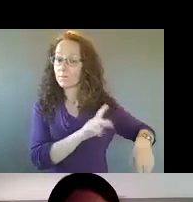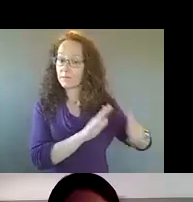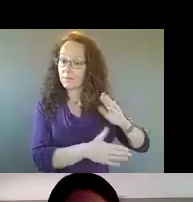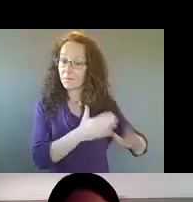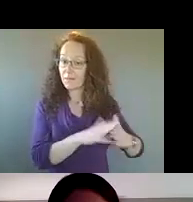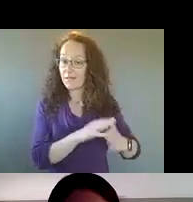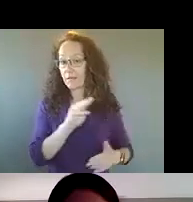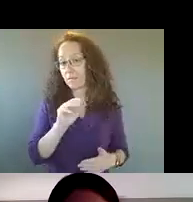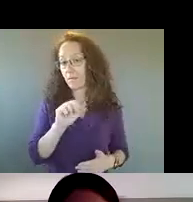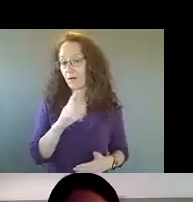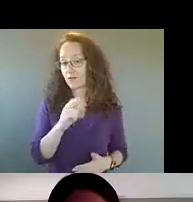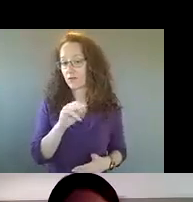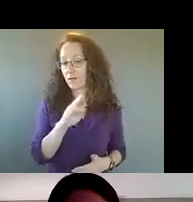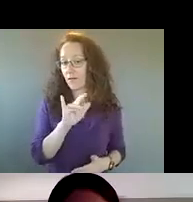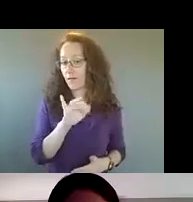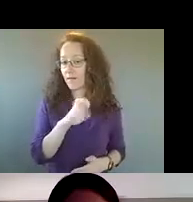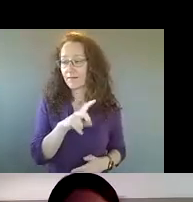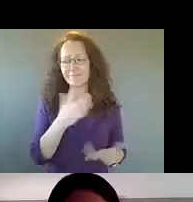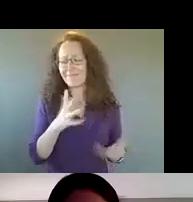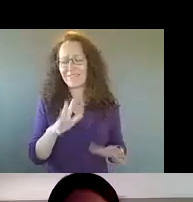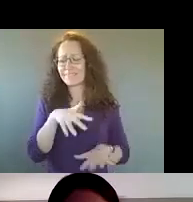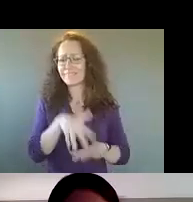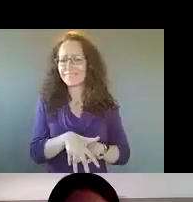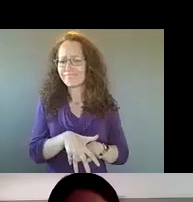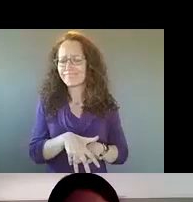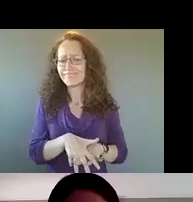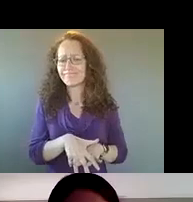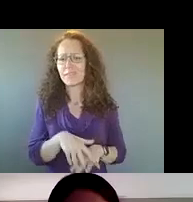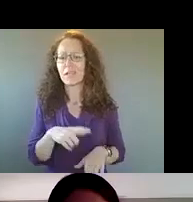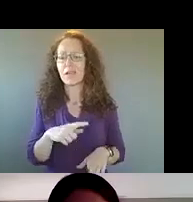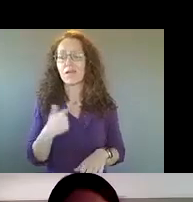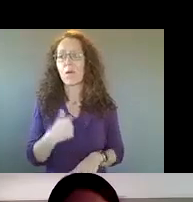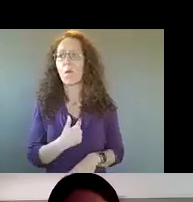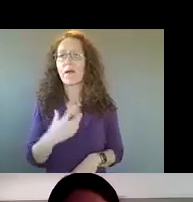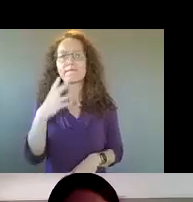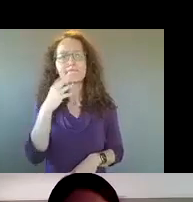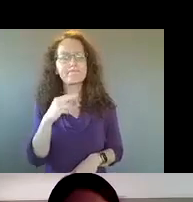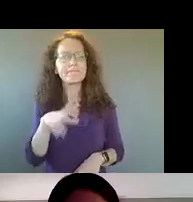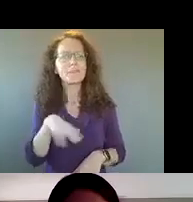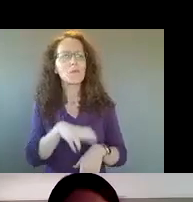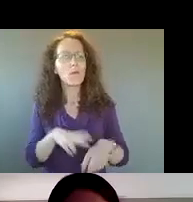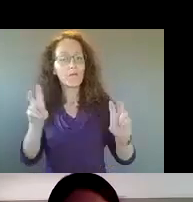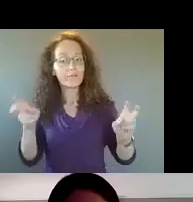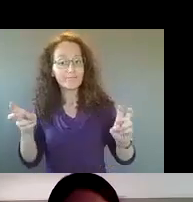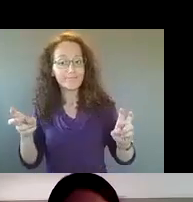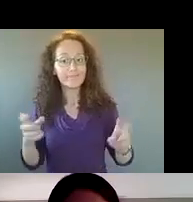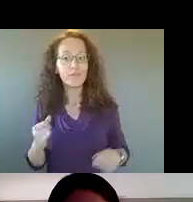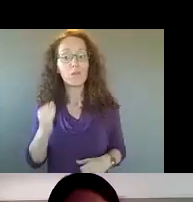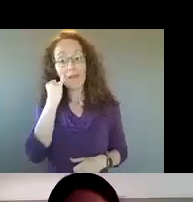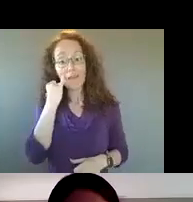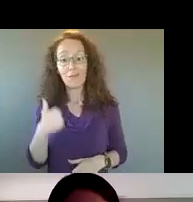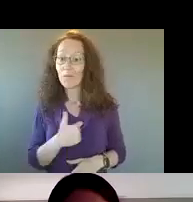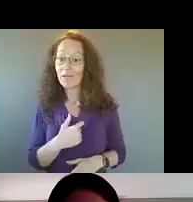fabric of our culture, um, that it somehow feels wrong, um, even for us to say that we are going to be intentional,